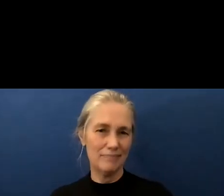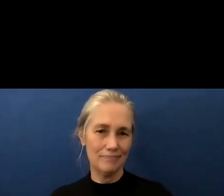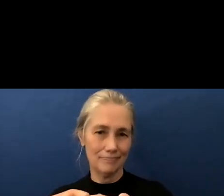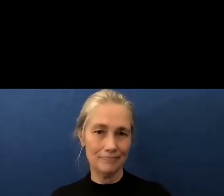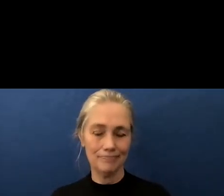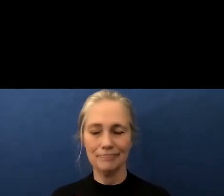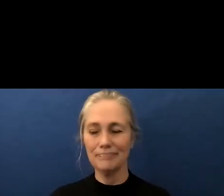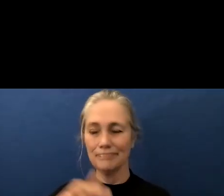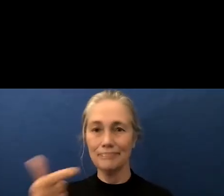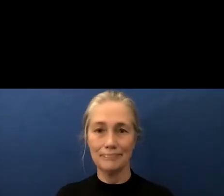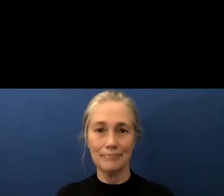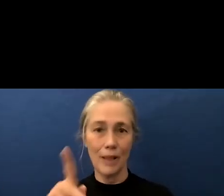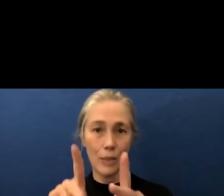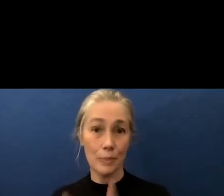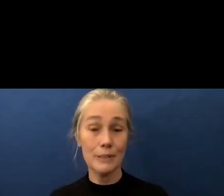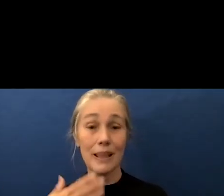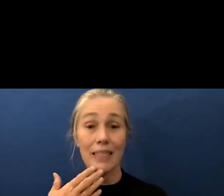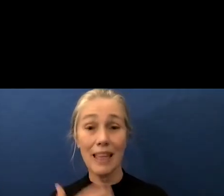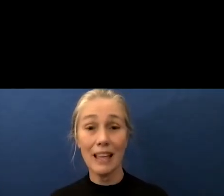thank you